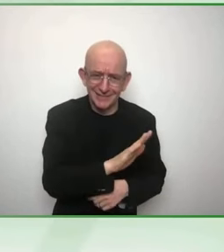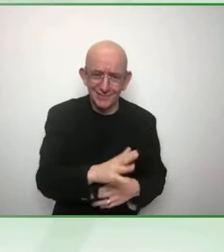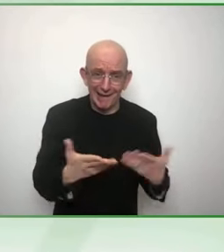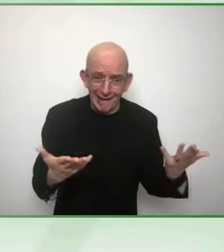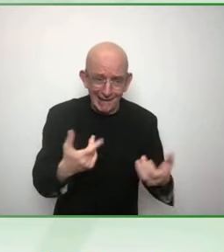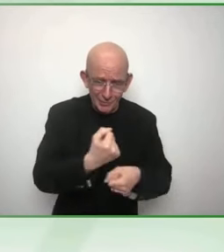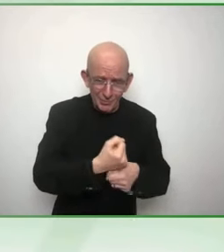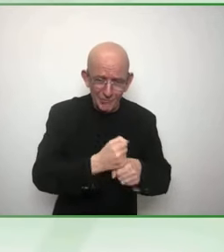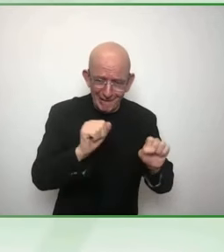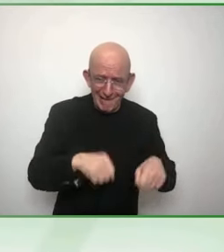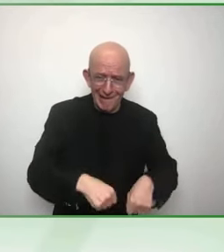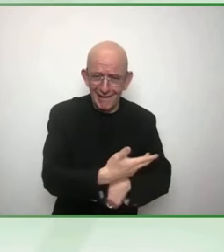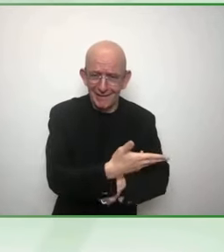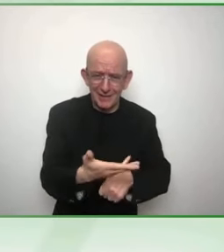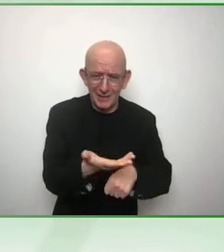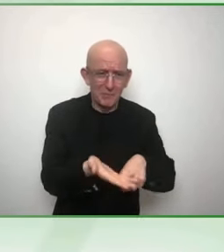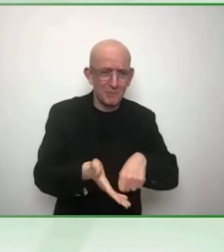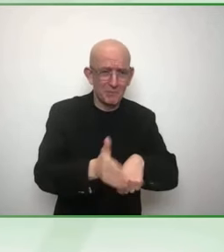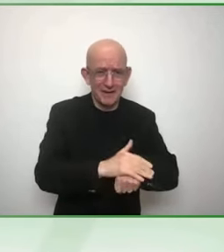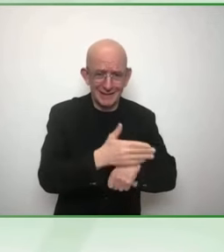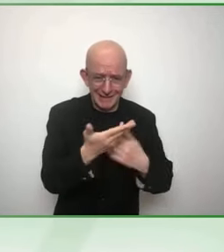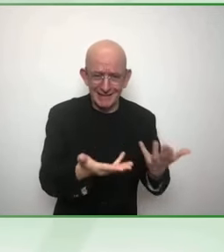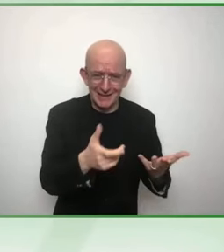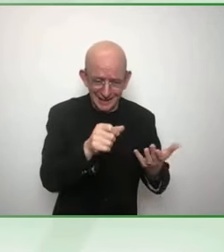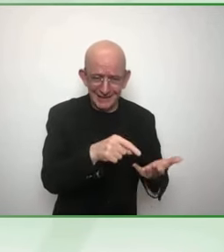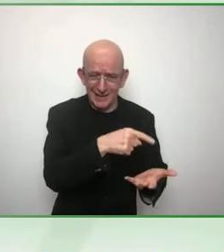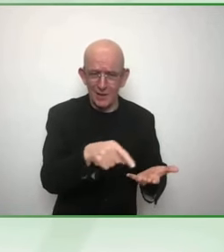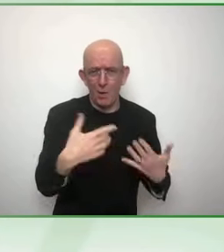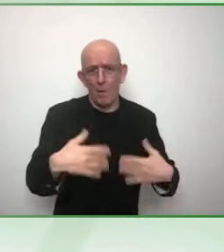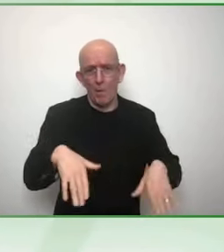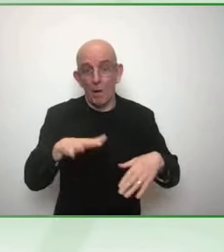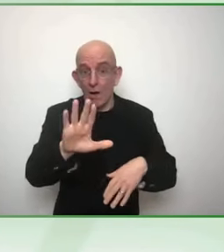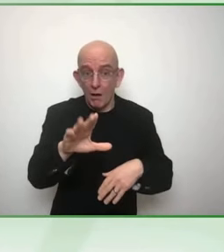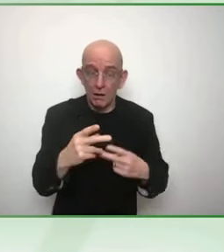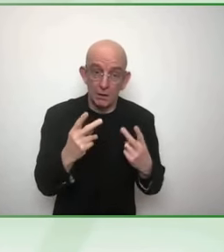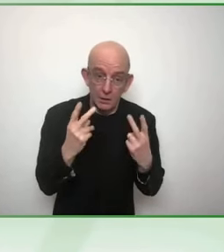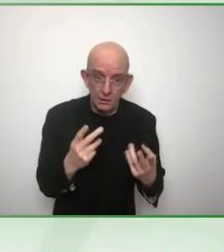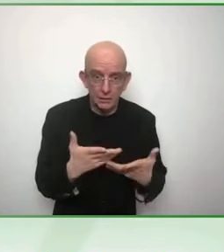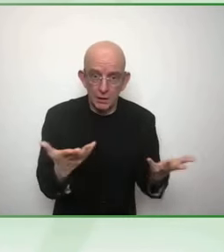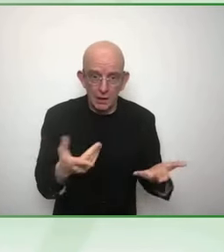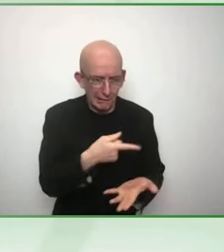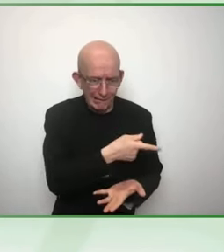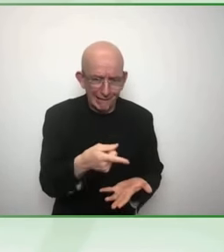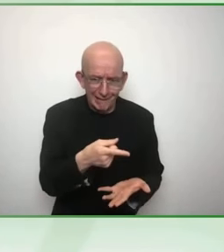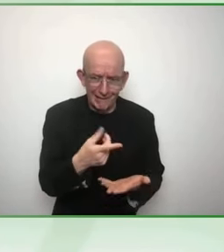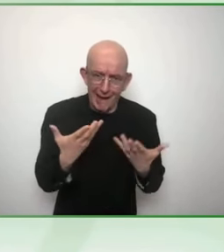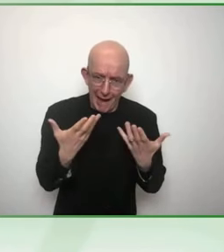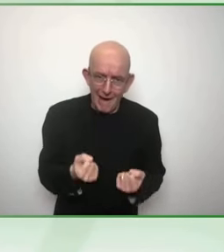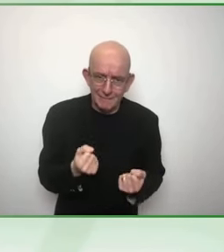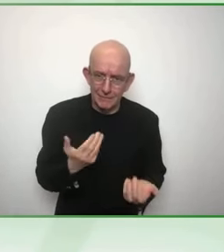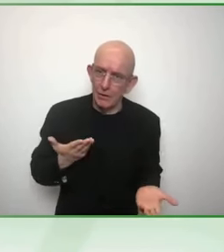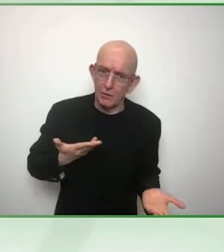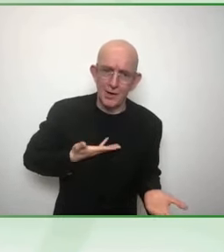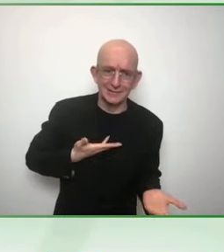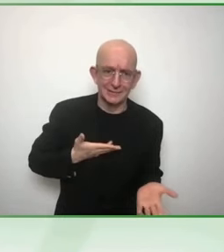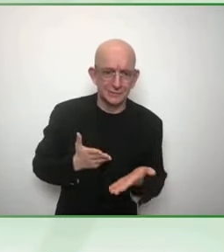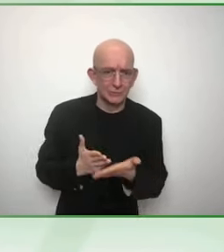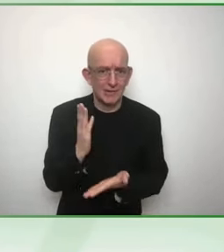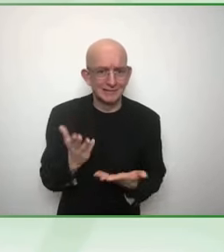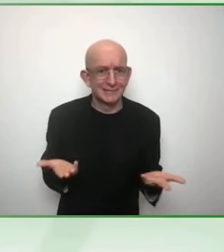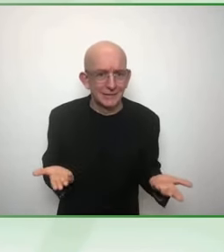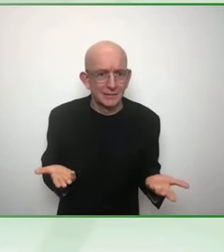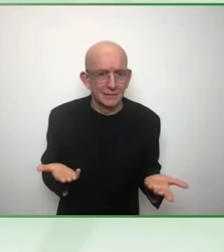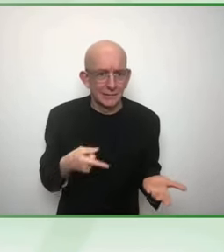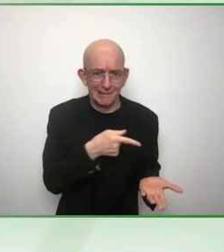actually it is reflected, these ideas are reflected in the SDGs, but it has to be implemented.